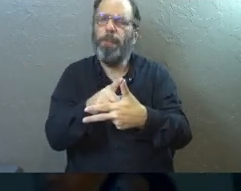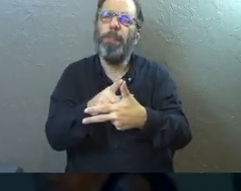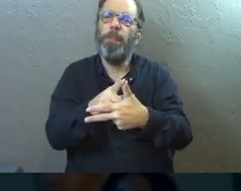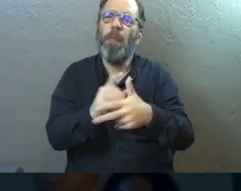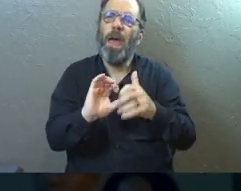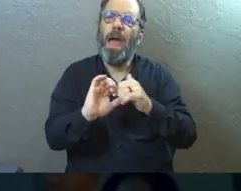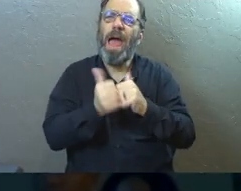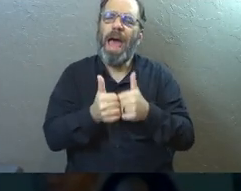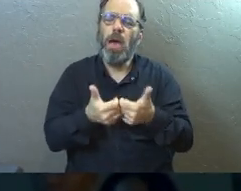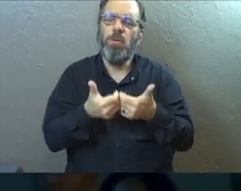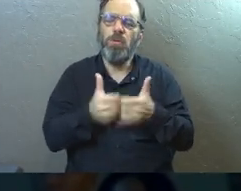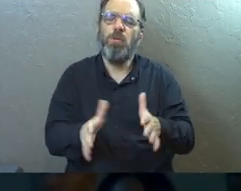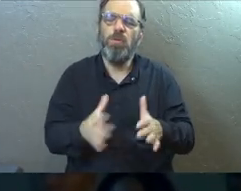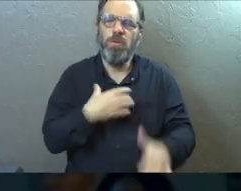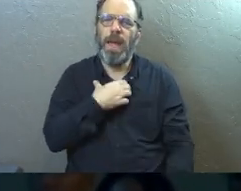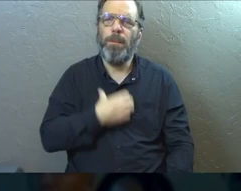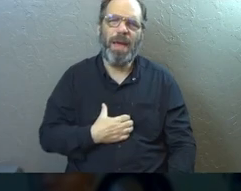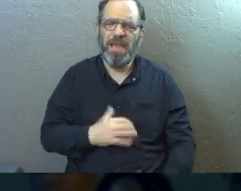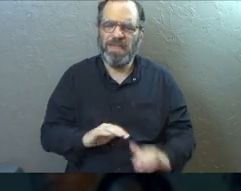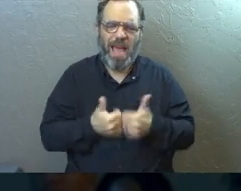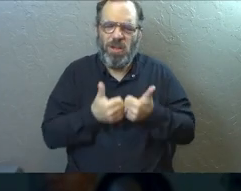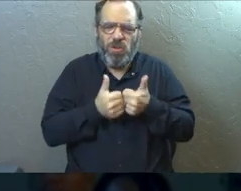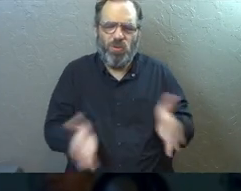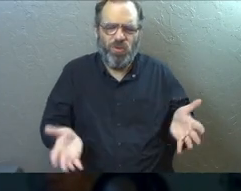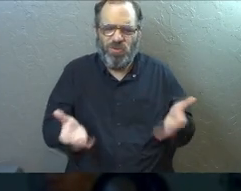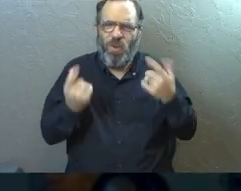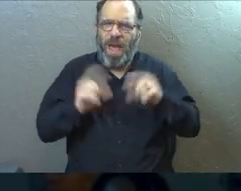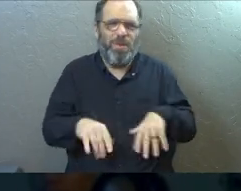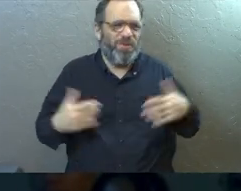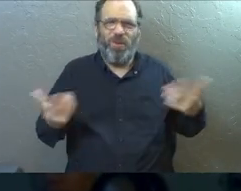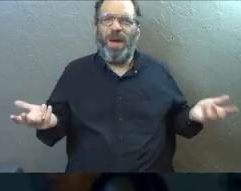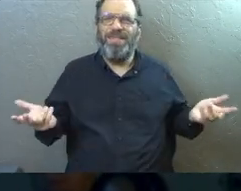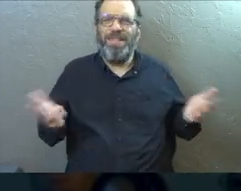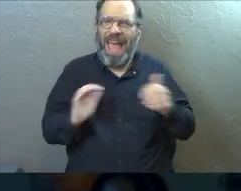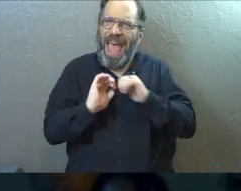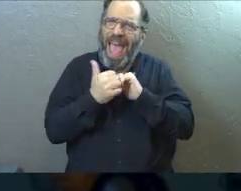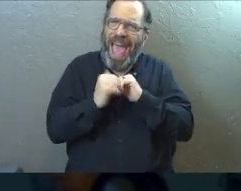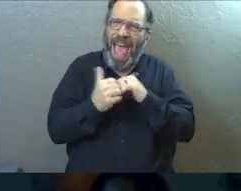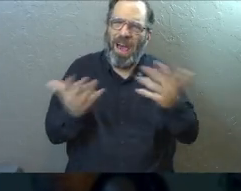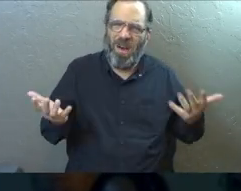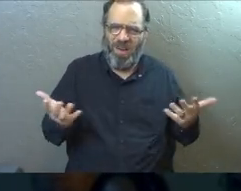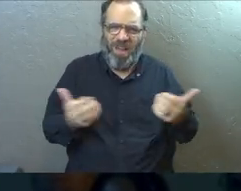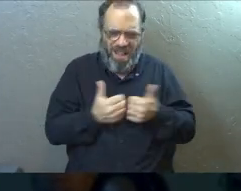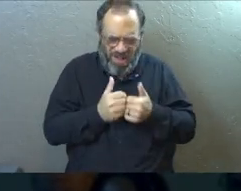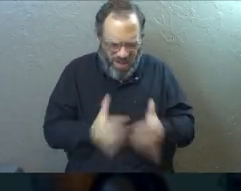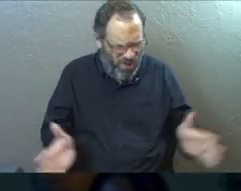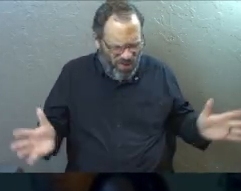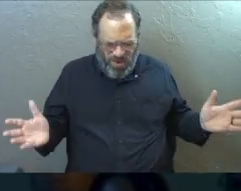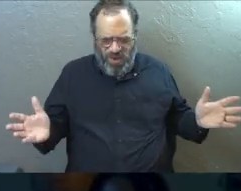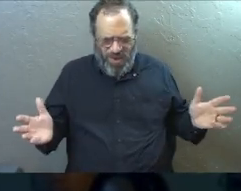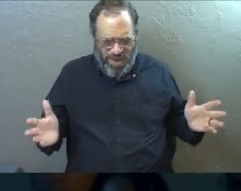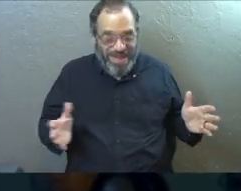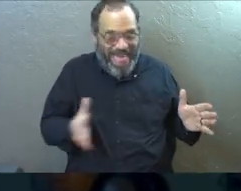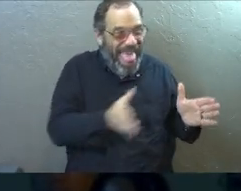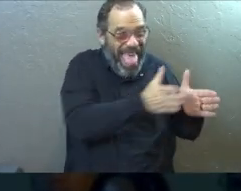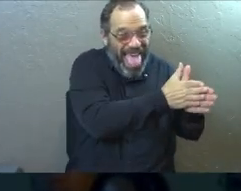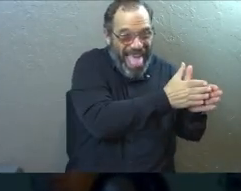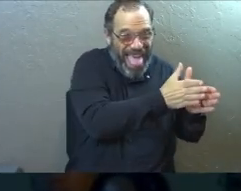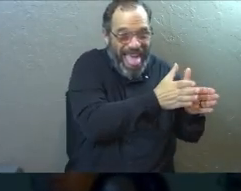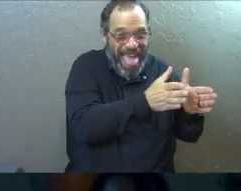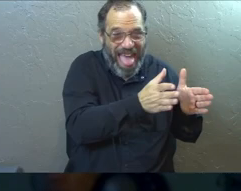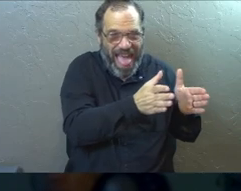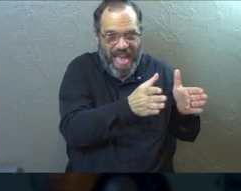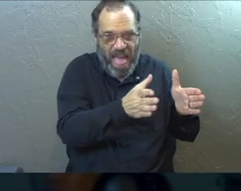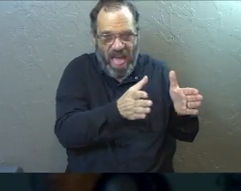how do we lose that passion? How do we lose it? What happens to us? What happens in our life that gets us to a place where we've